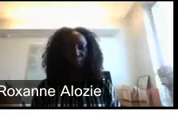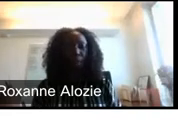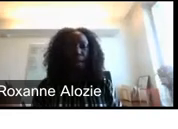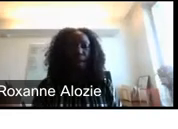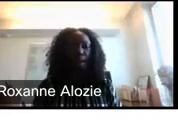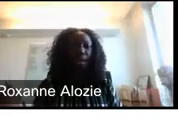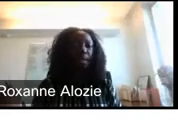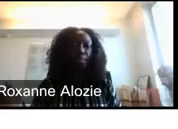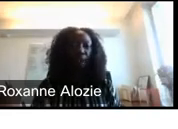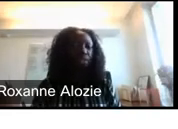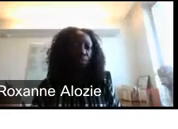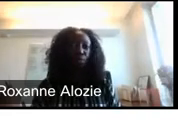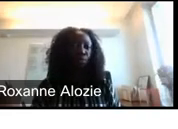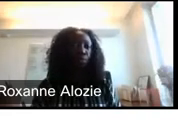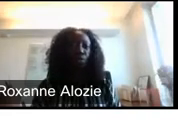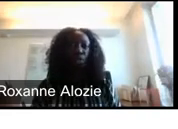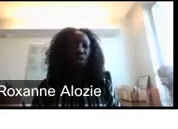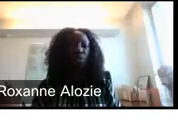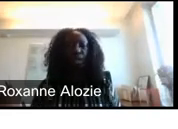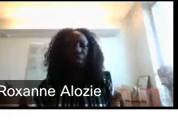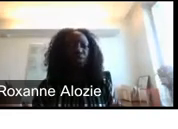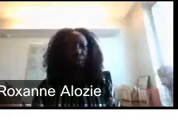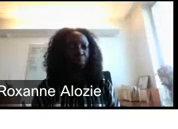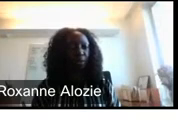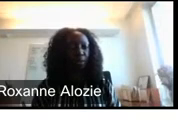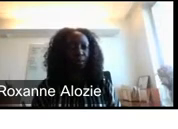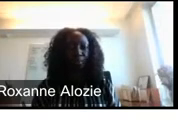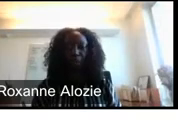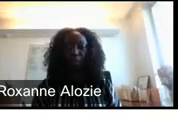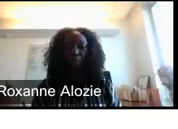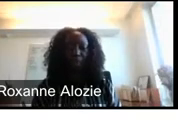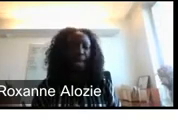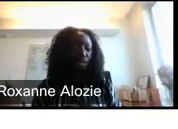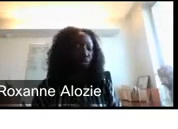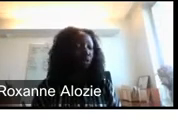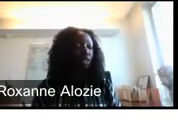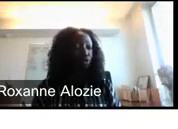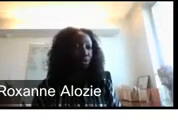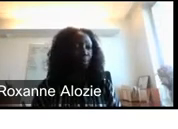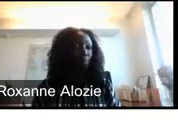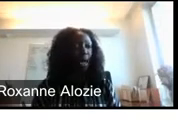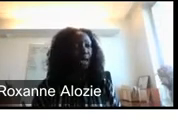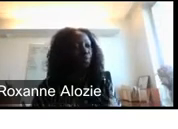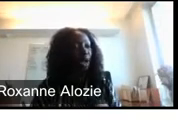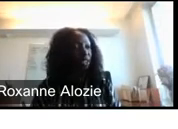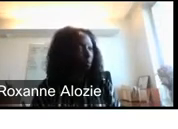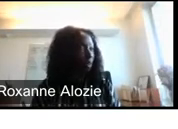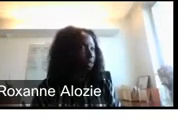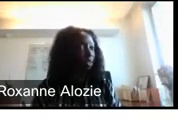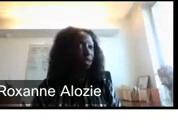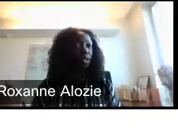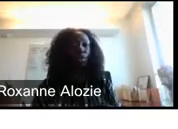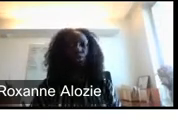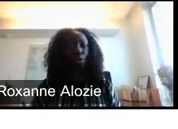board. And then the project moves towards close and then towards monitoring. But again, it's really driven by project